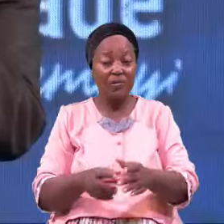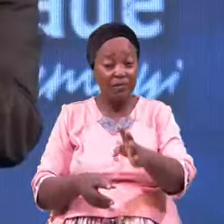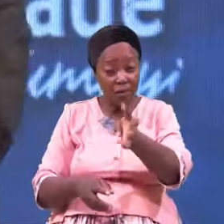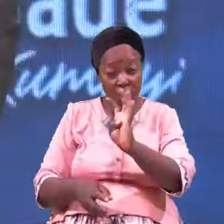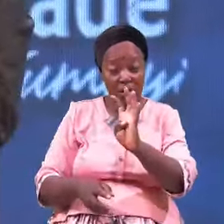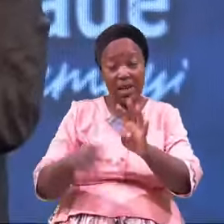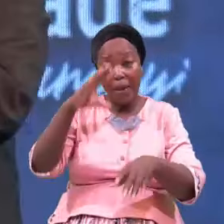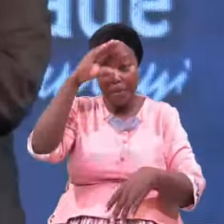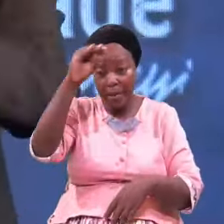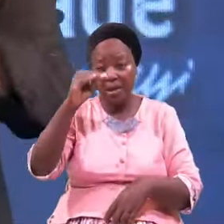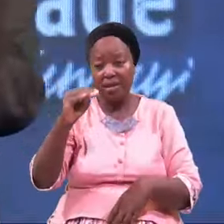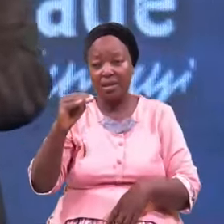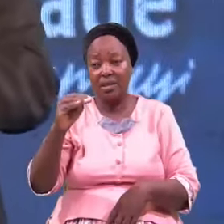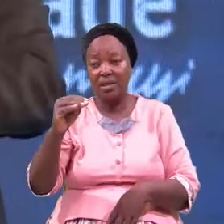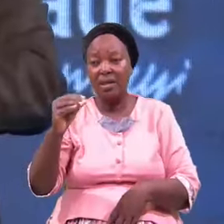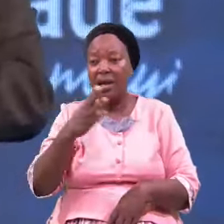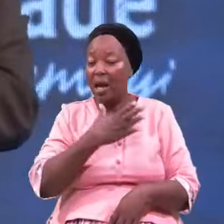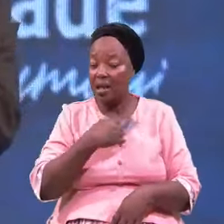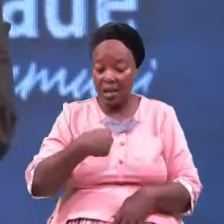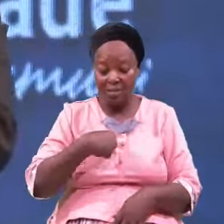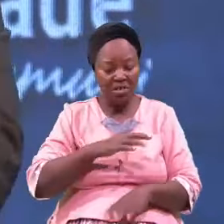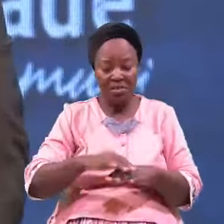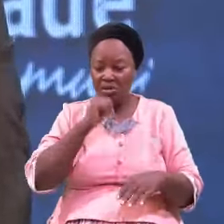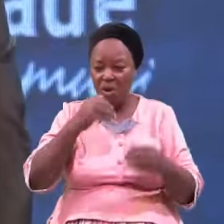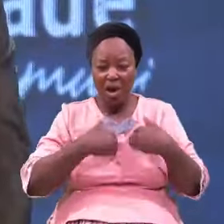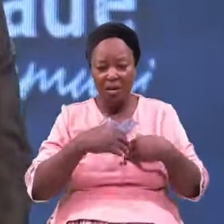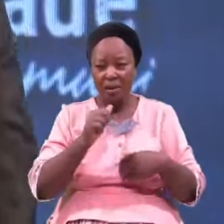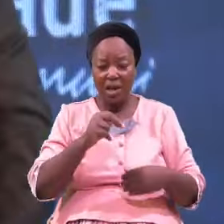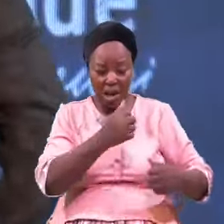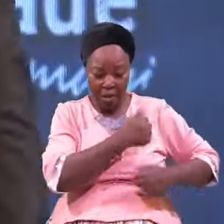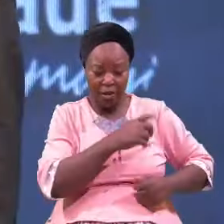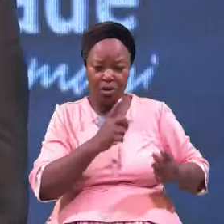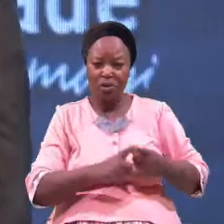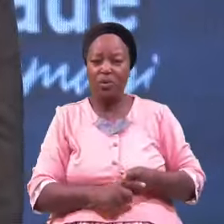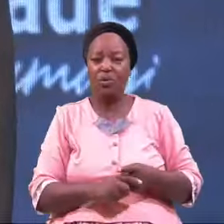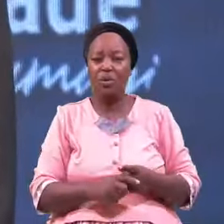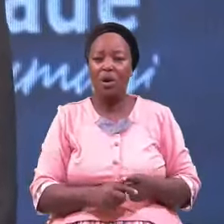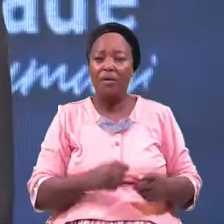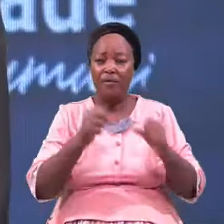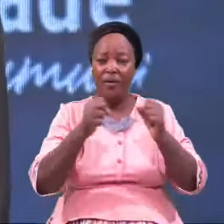Men And I Don't Have An Army To Match His Own